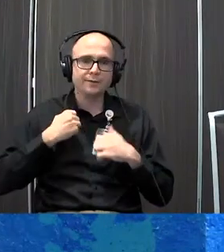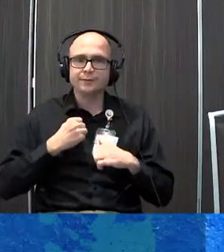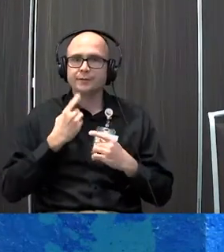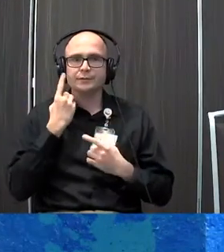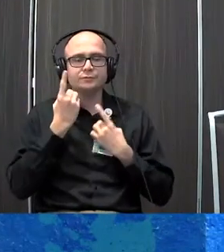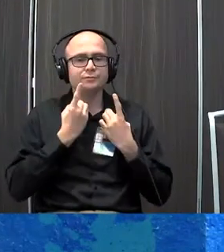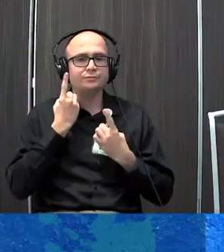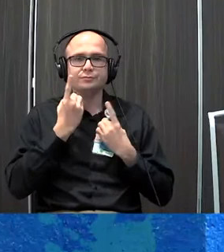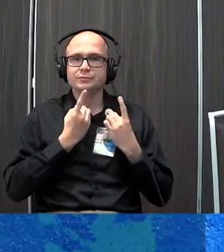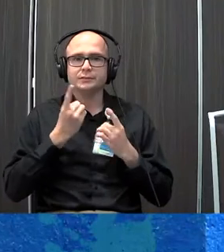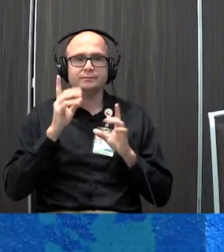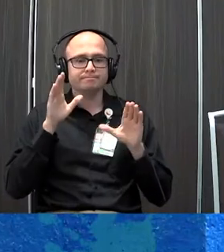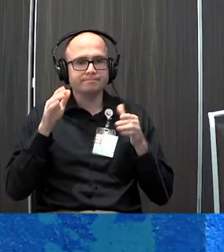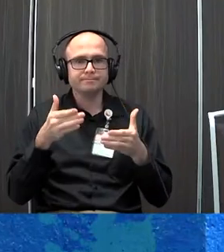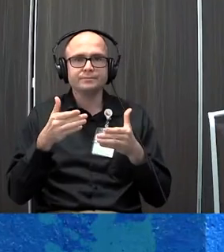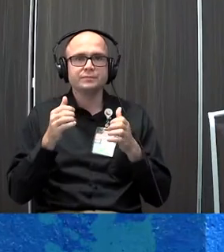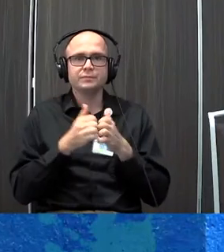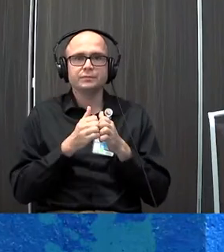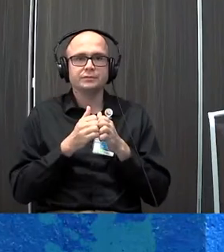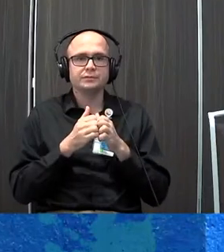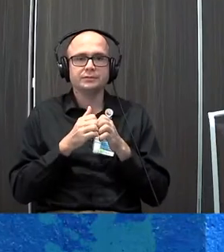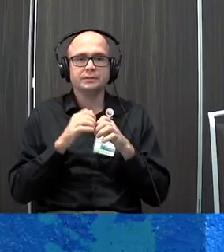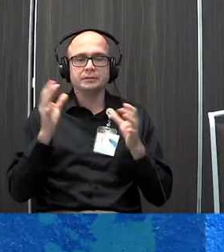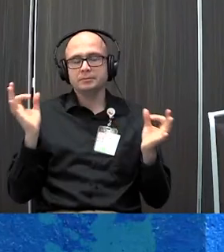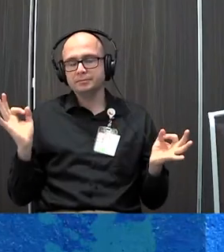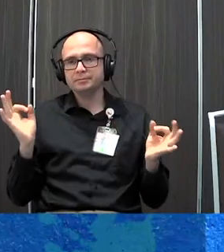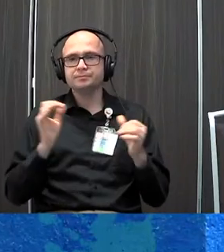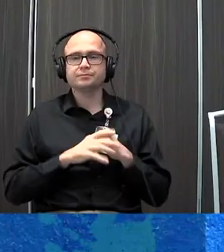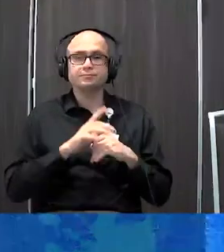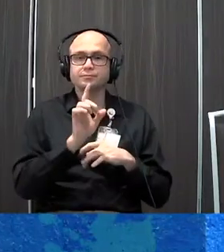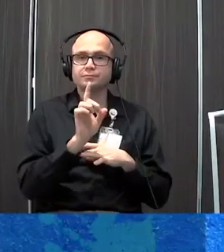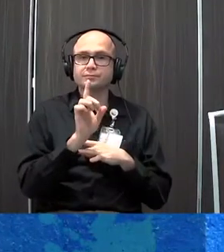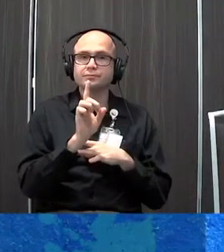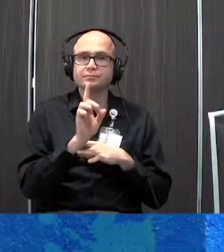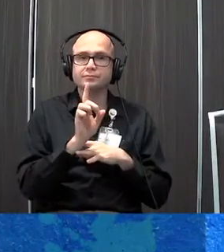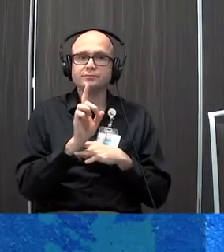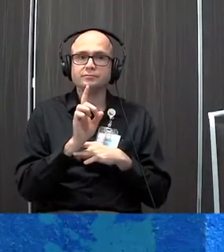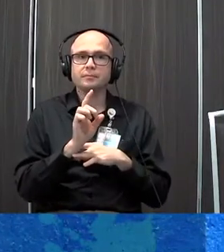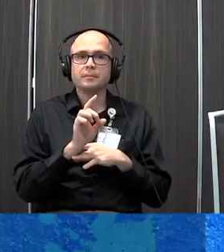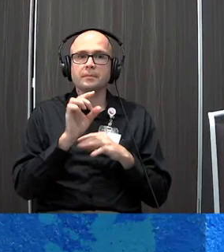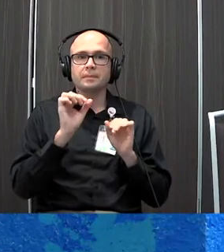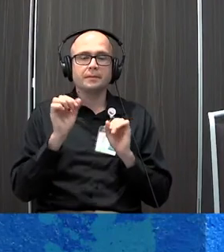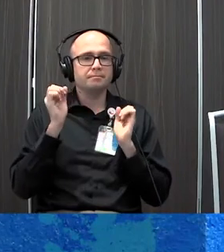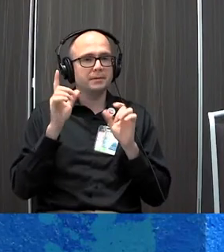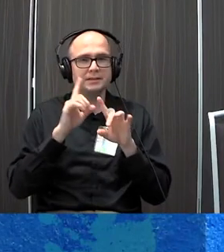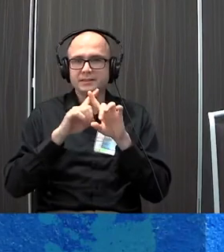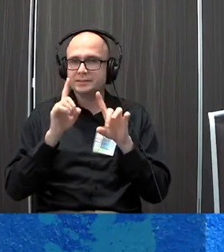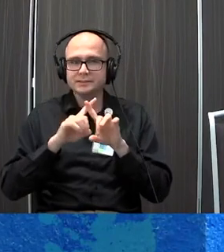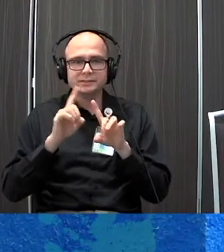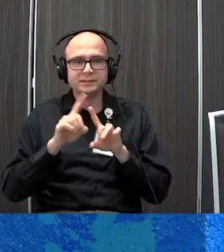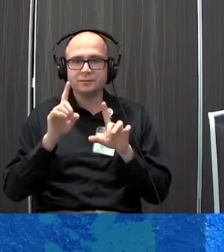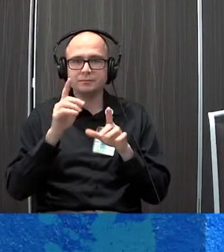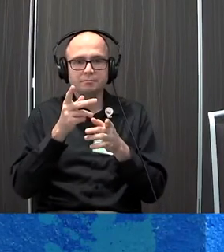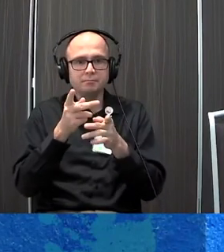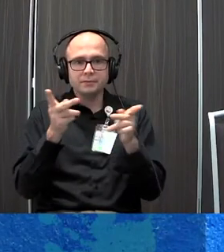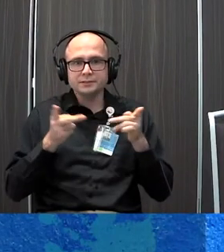And you can cultivate mindfulness with things like mindfulness meditation. But actually, you can bring mindfulness into many, many places within your